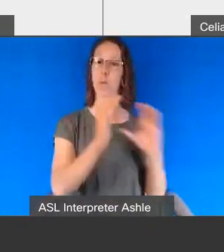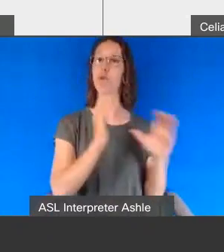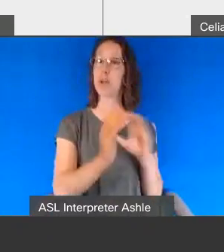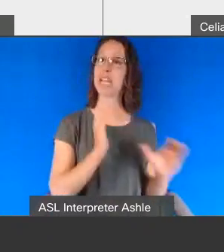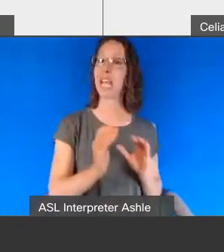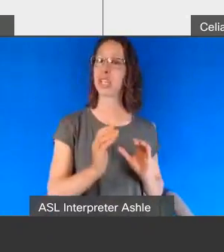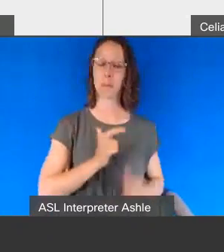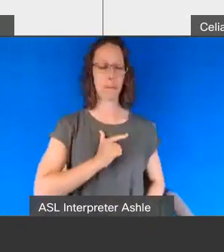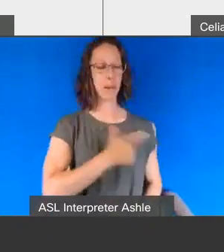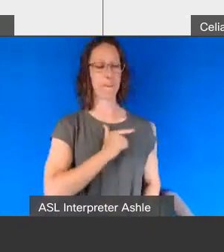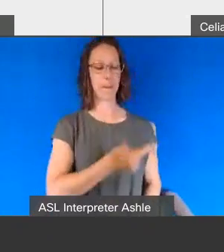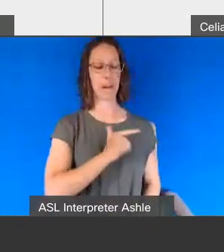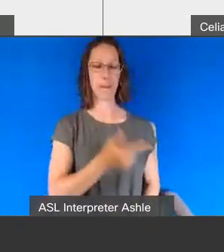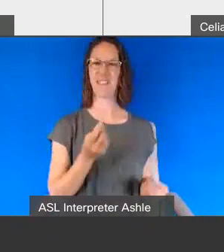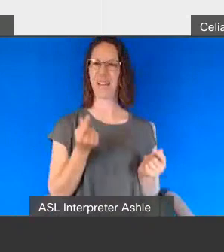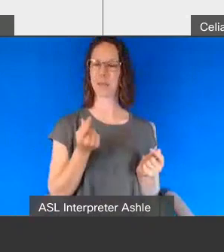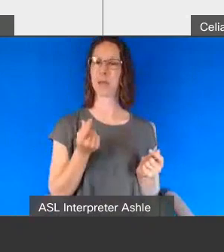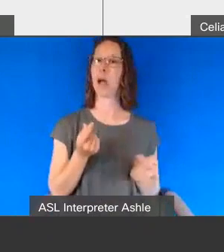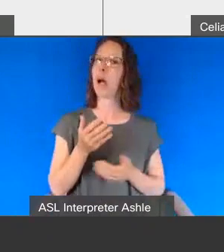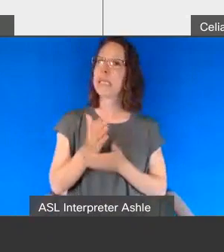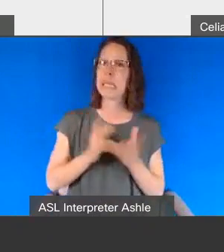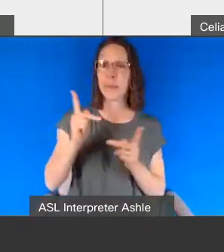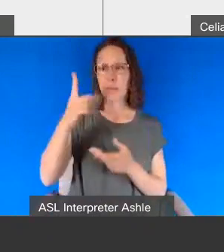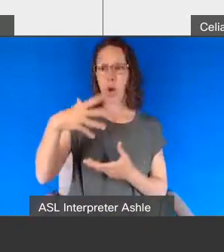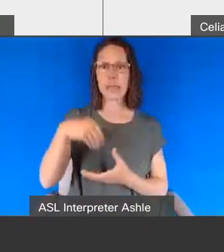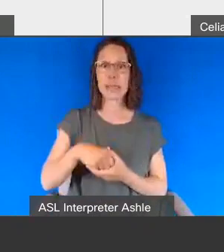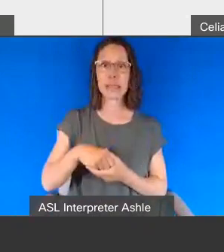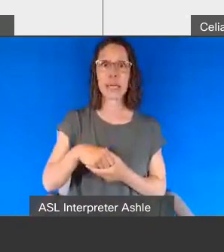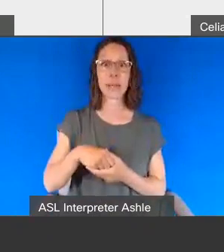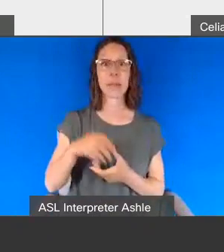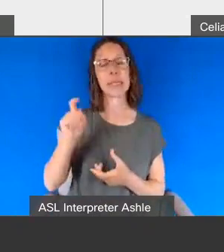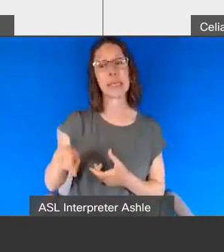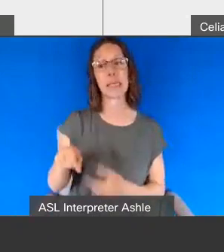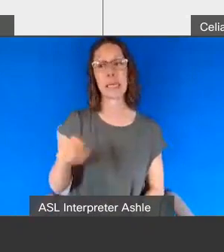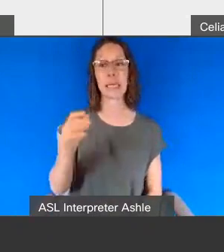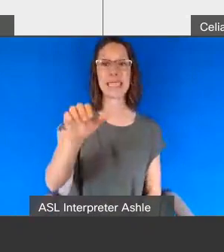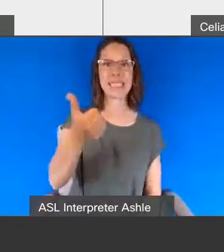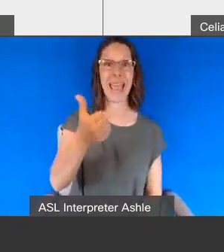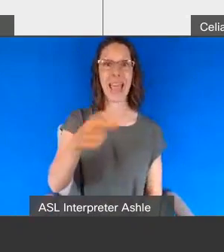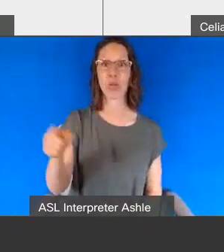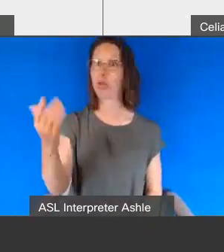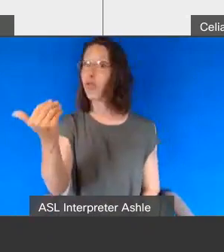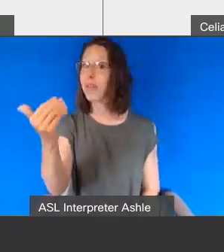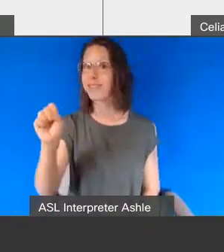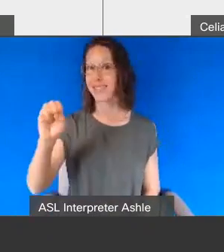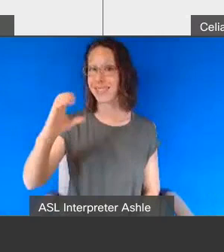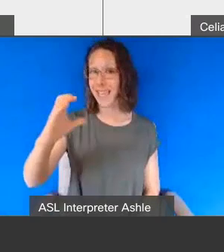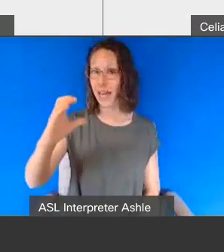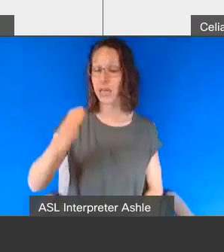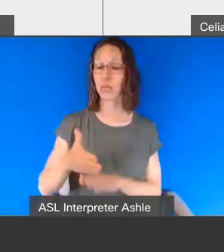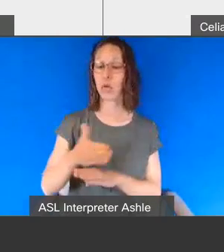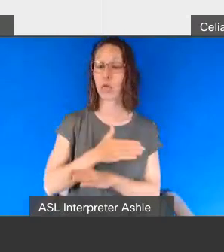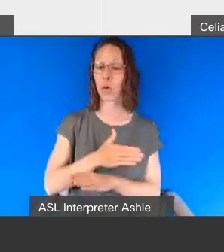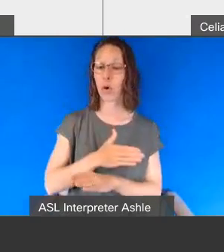for some people on the spectrum they need oftentimes 10 to 15 seconds before they can formulate